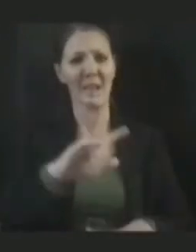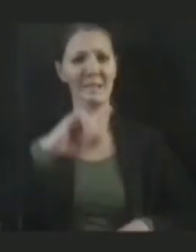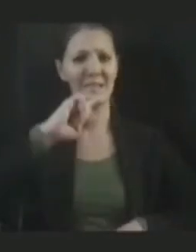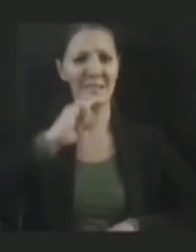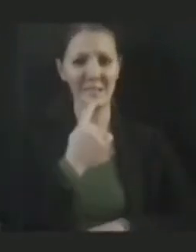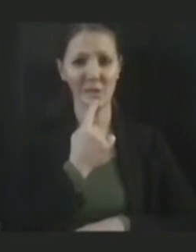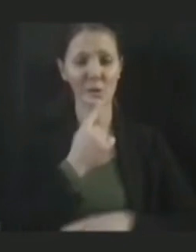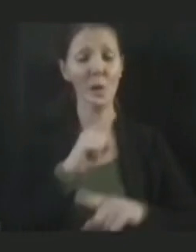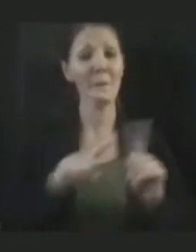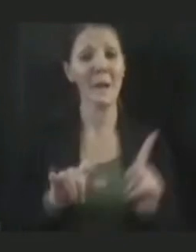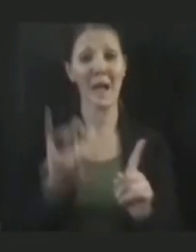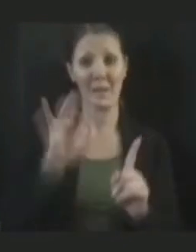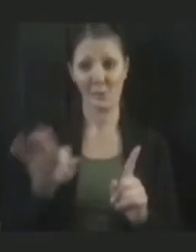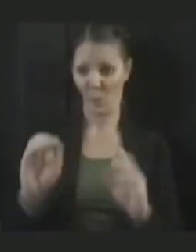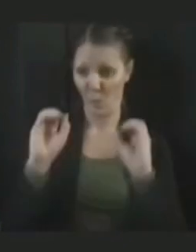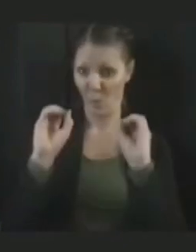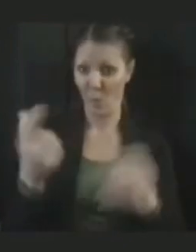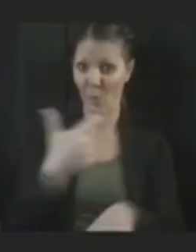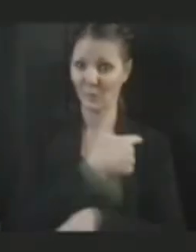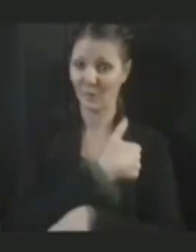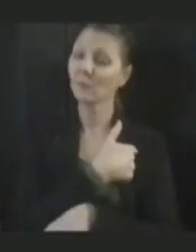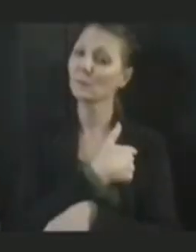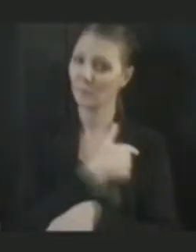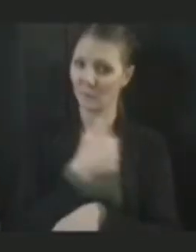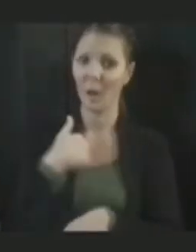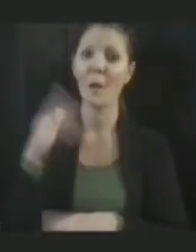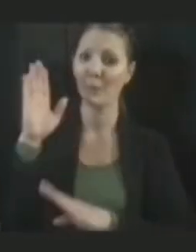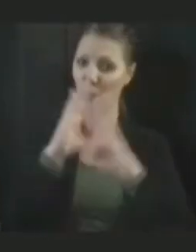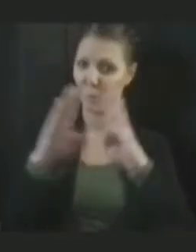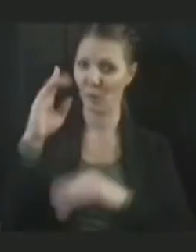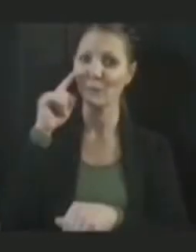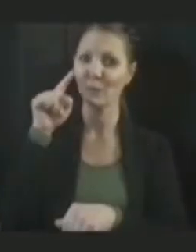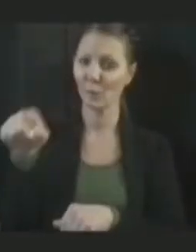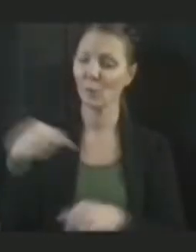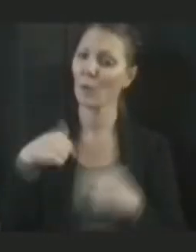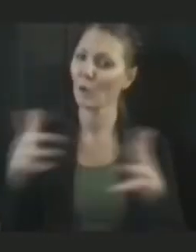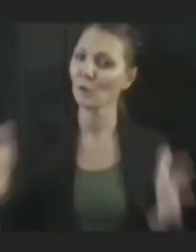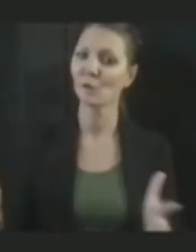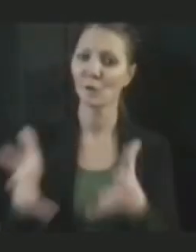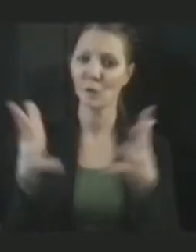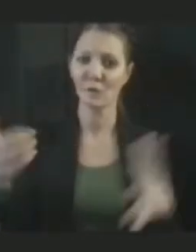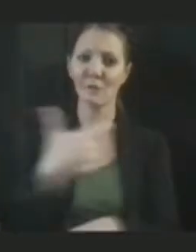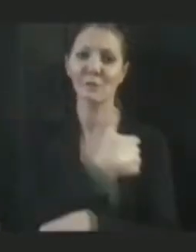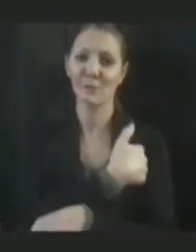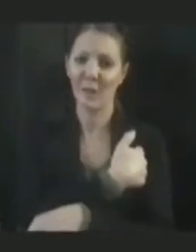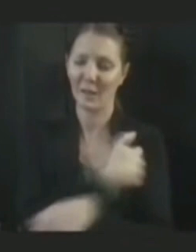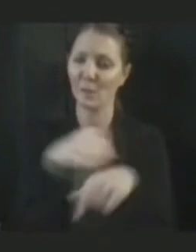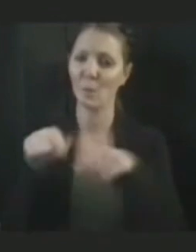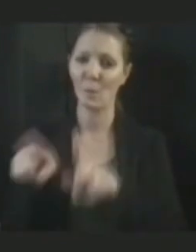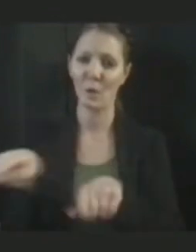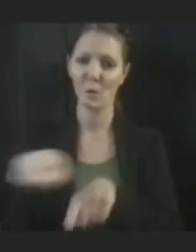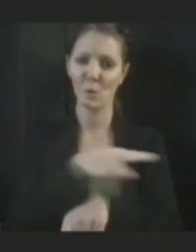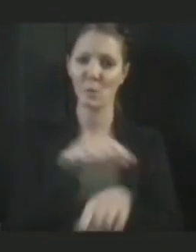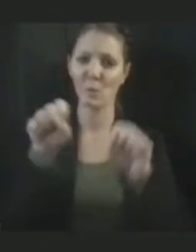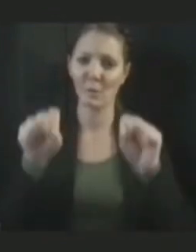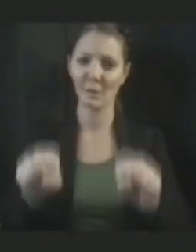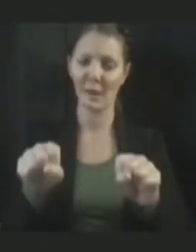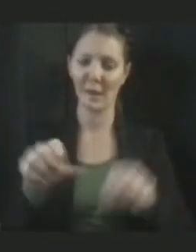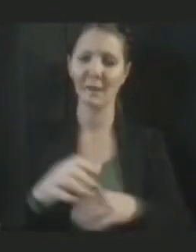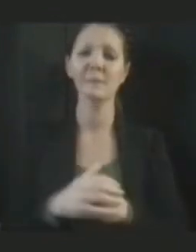consider getting vaccinated while you can. Thanks. And finally, Josh, the Better Business Bureau today